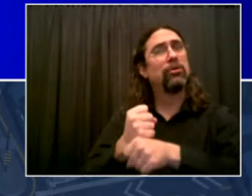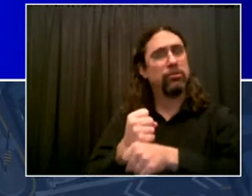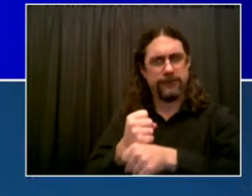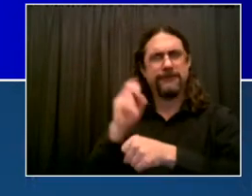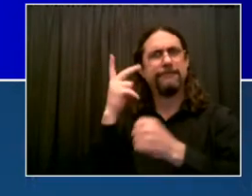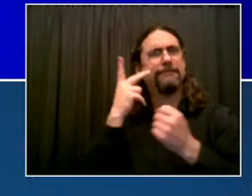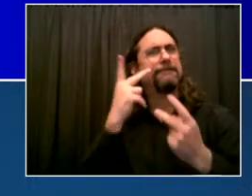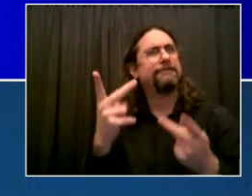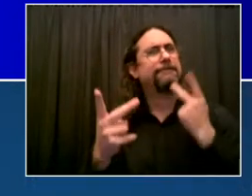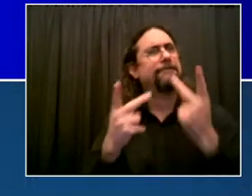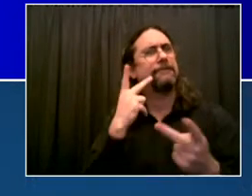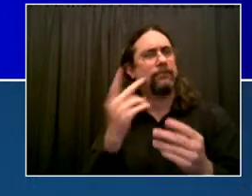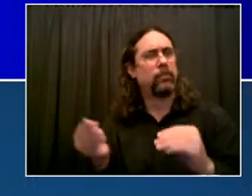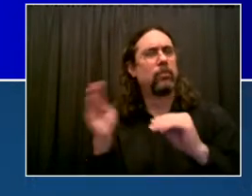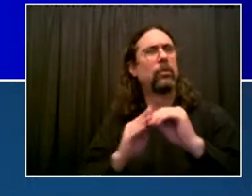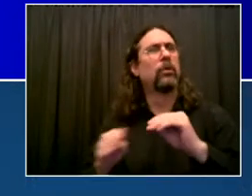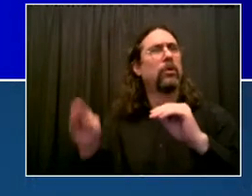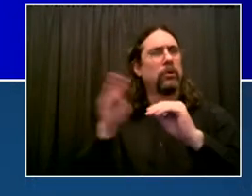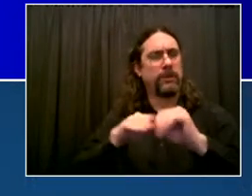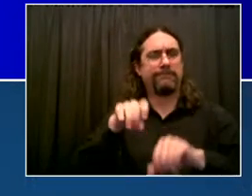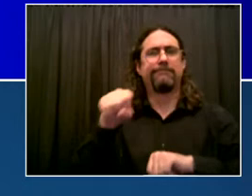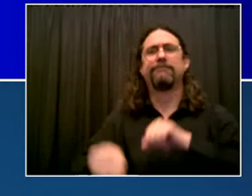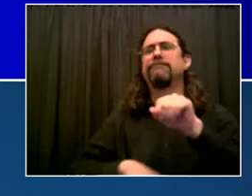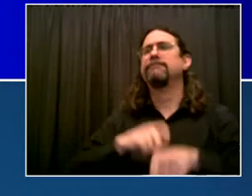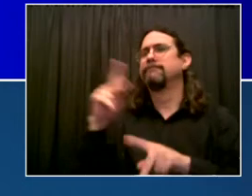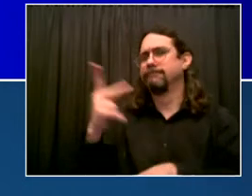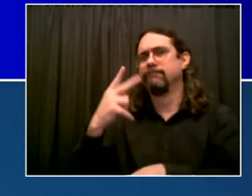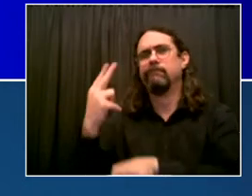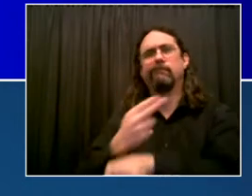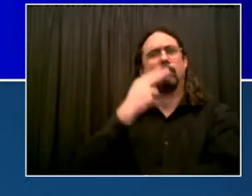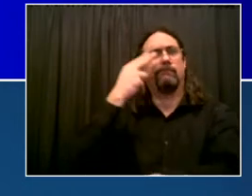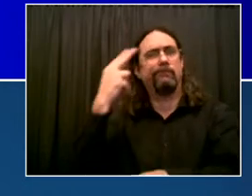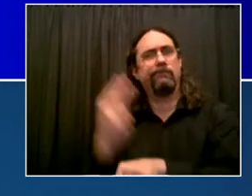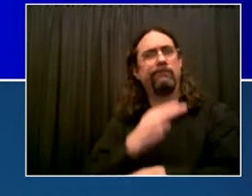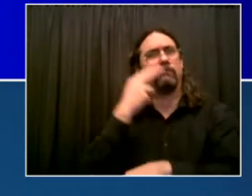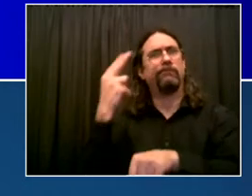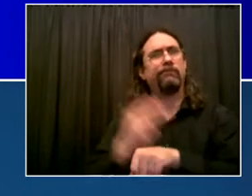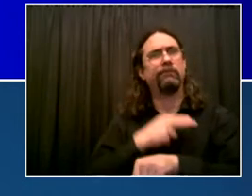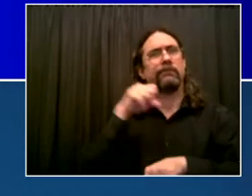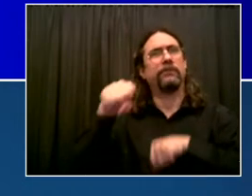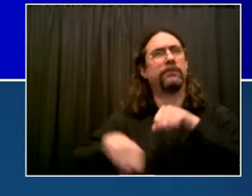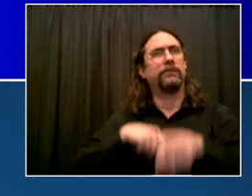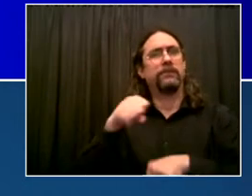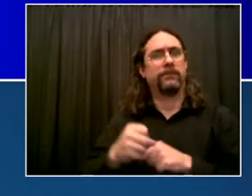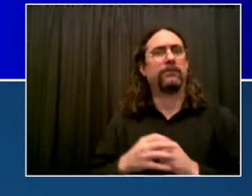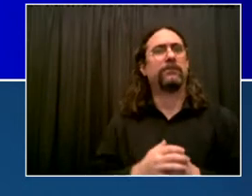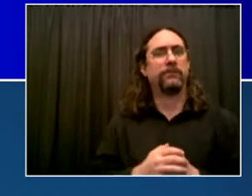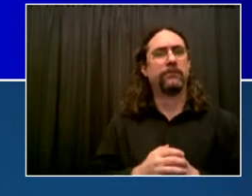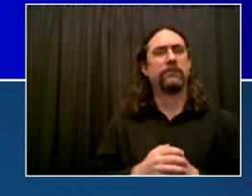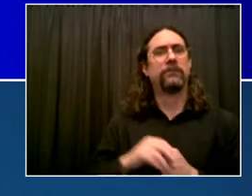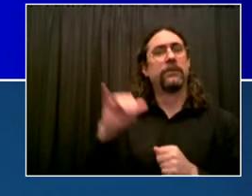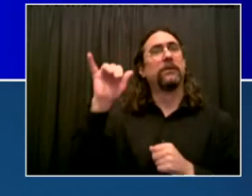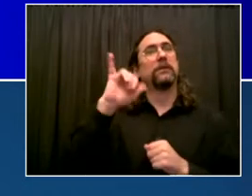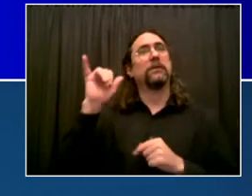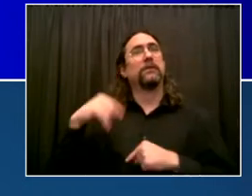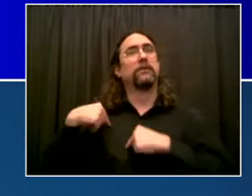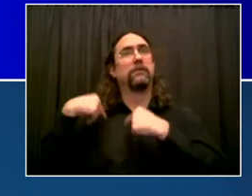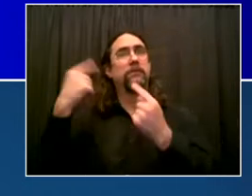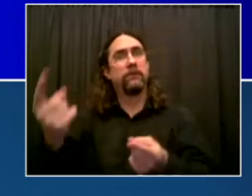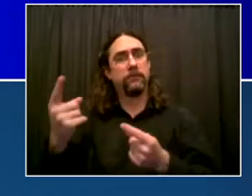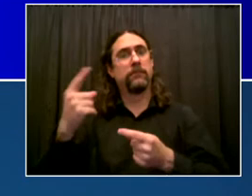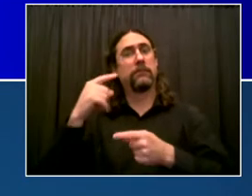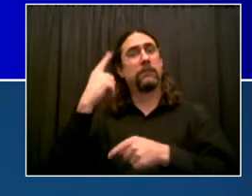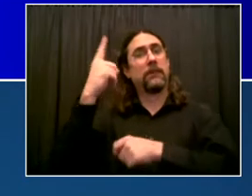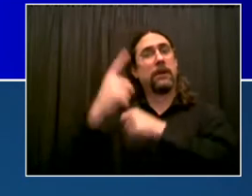new city of New York built 29 miles, 29 miles of protected bike lanes. And this year,